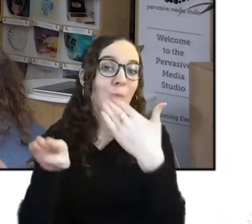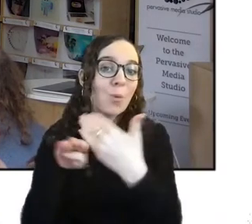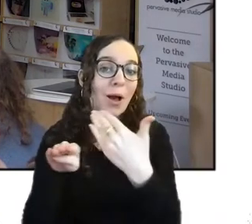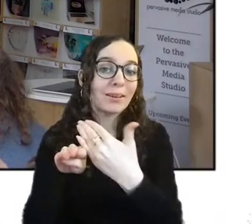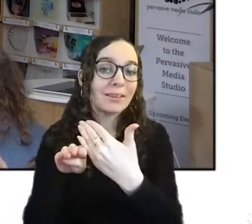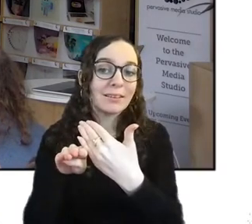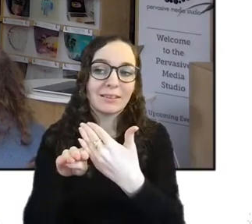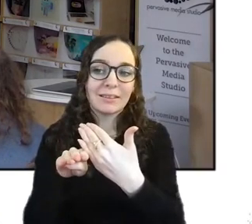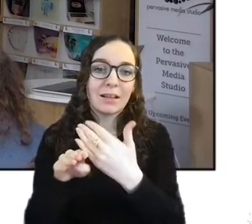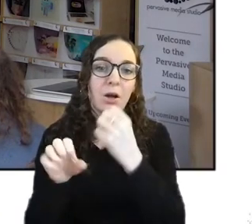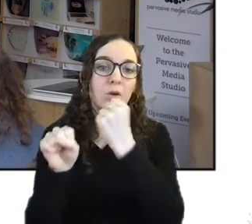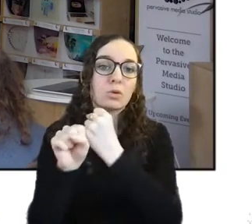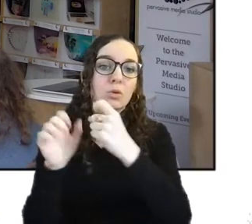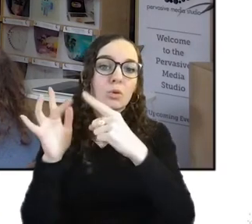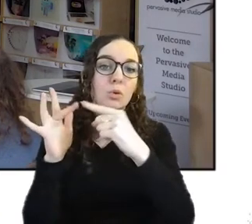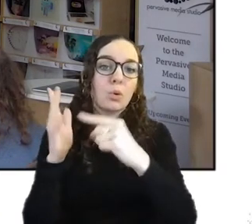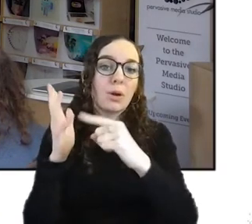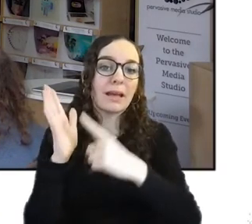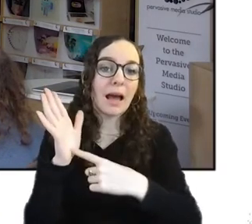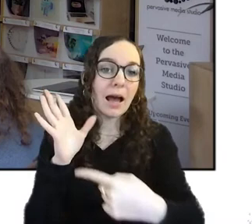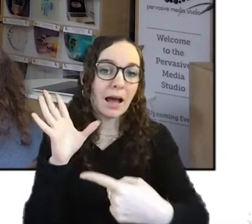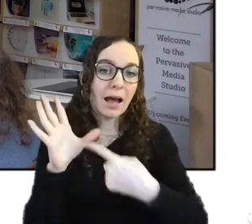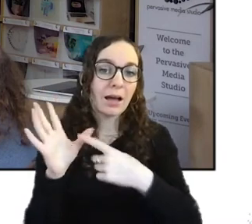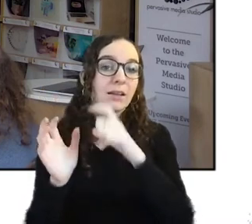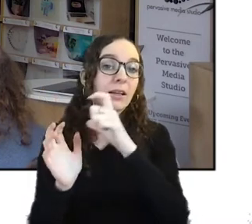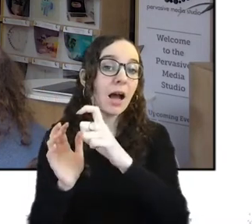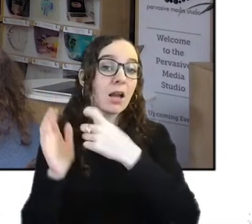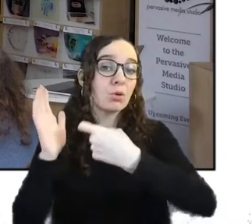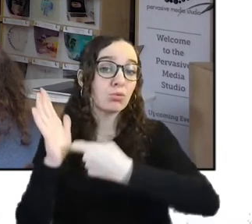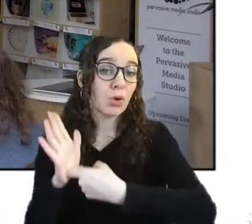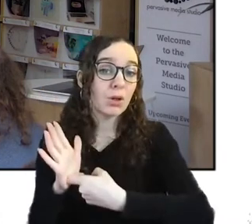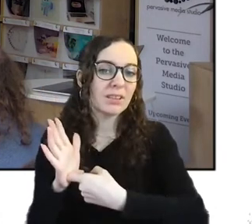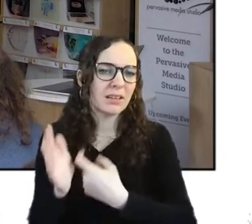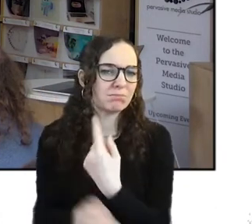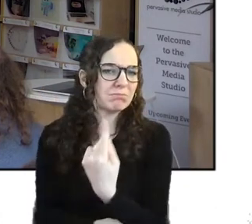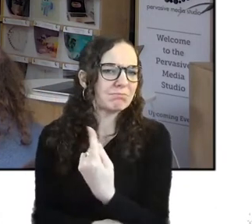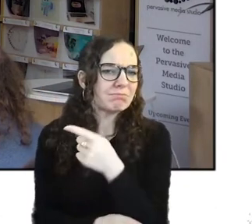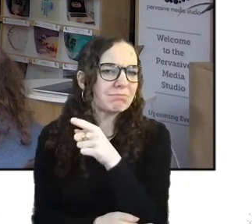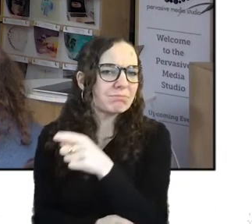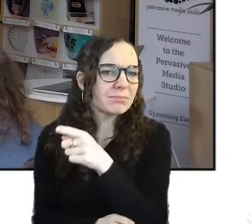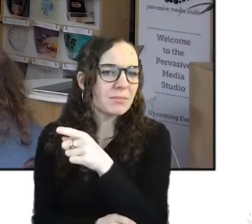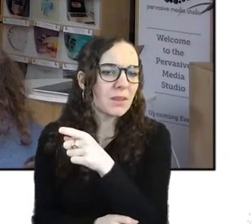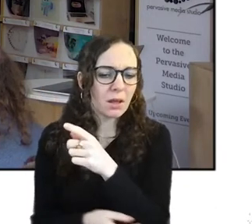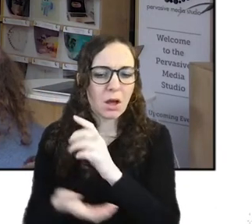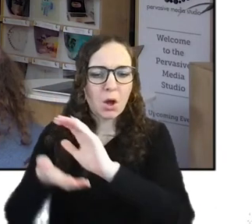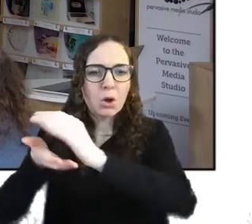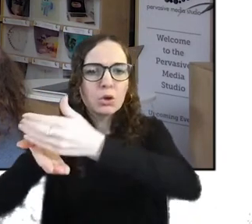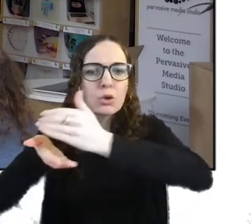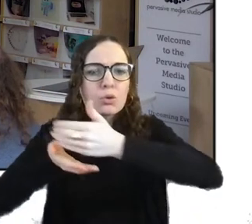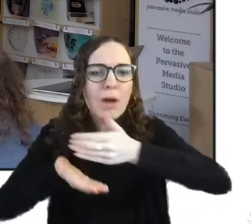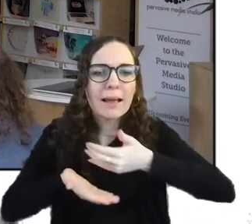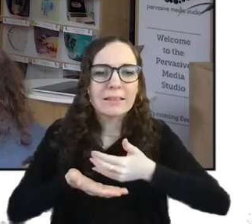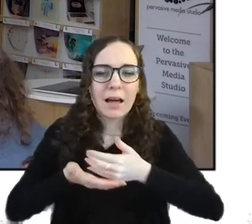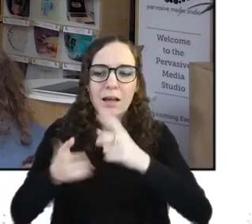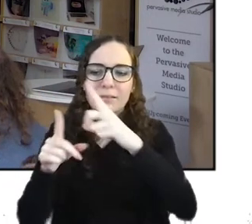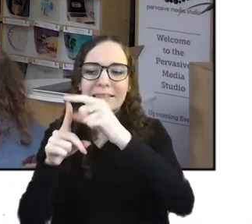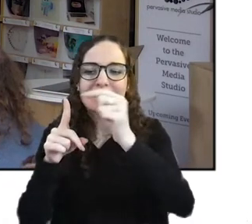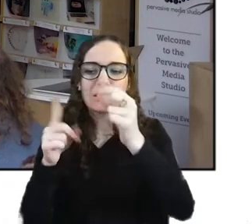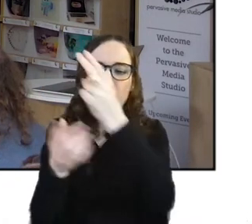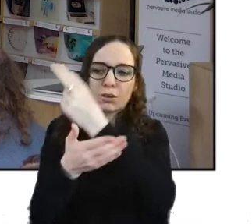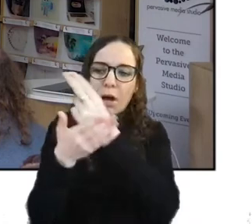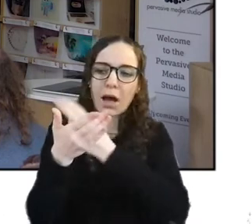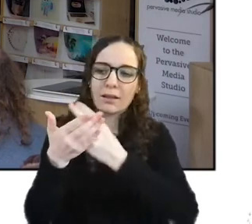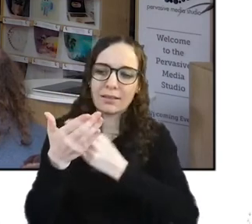chloe minek julia carlo rossi is a curator and digital artist interested in researching and using